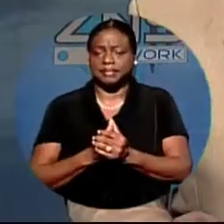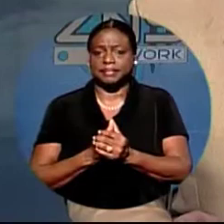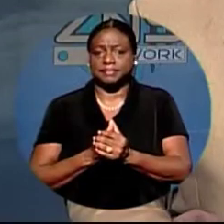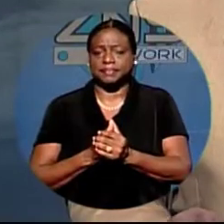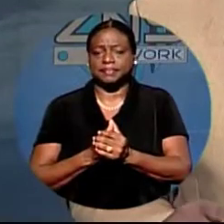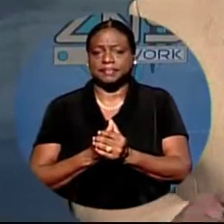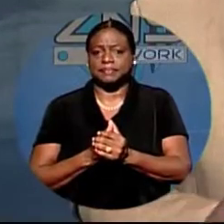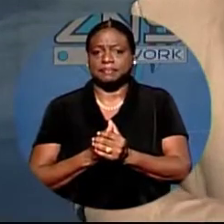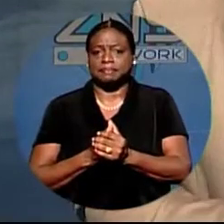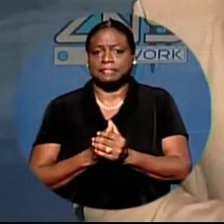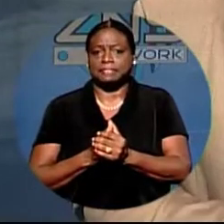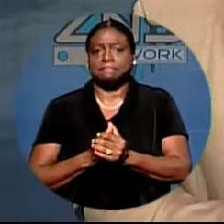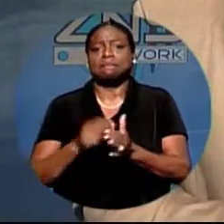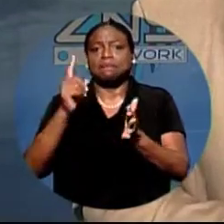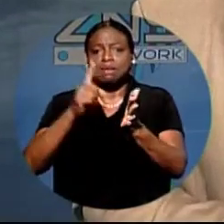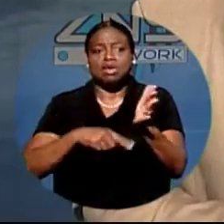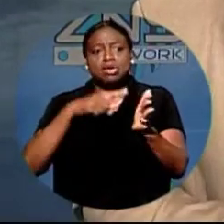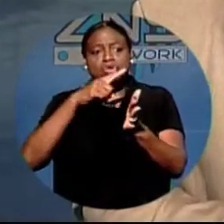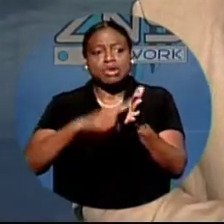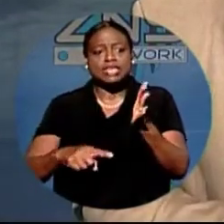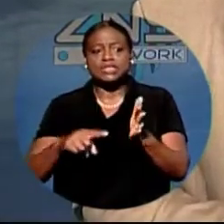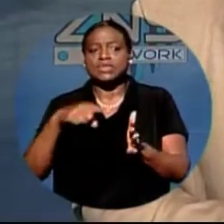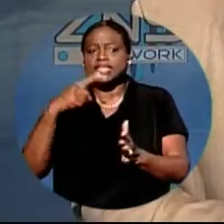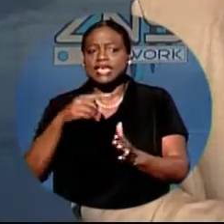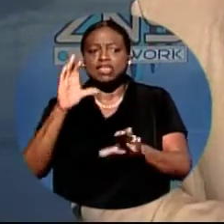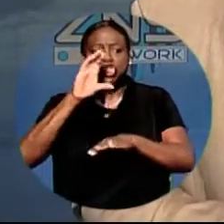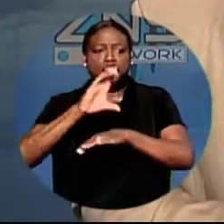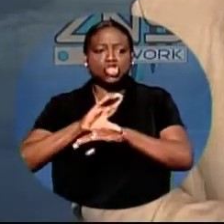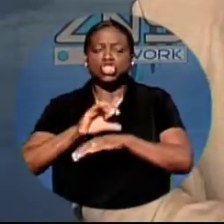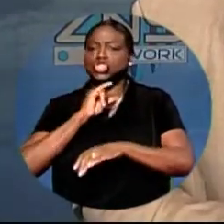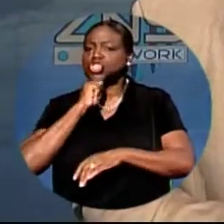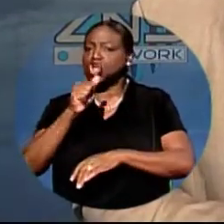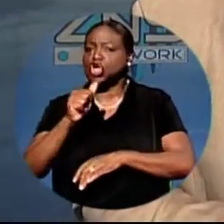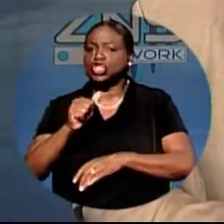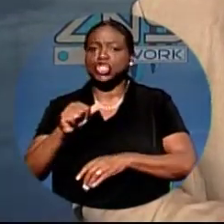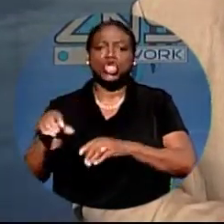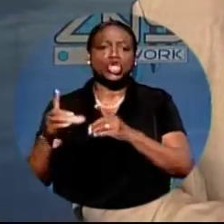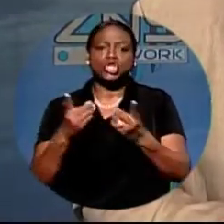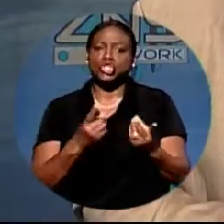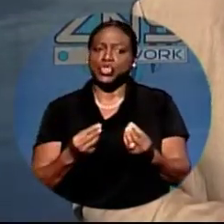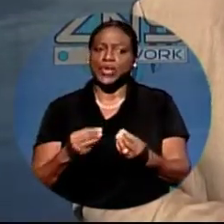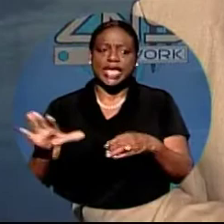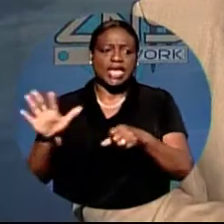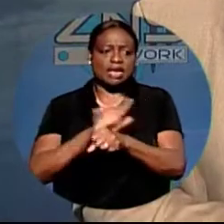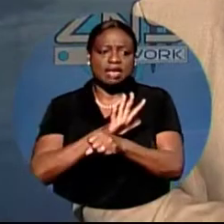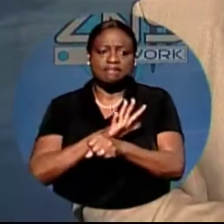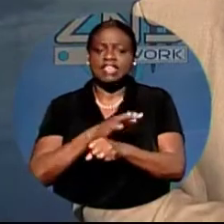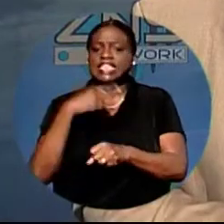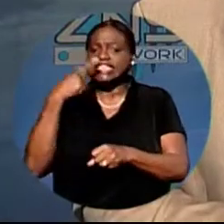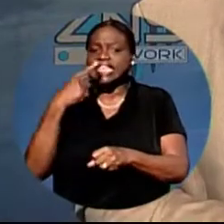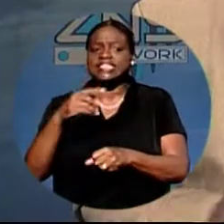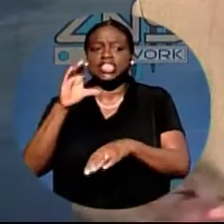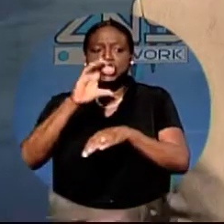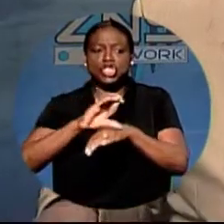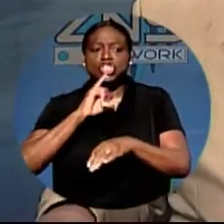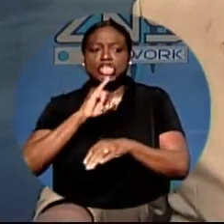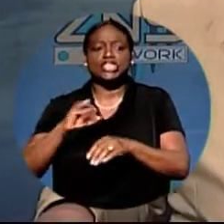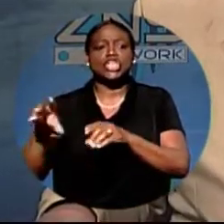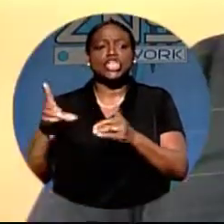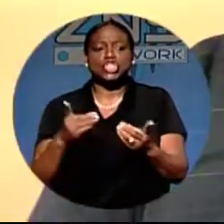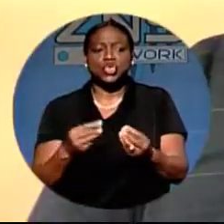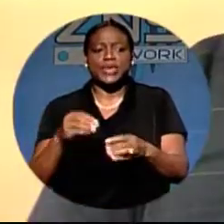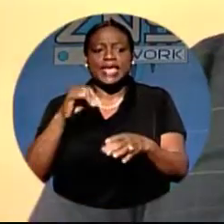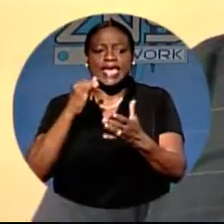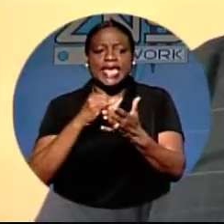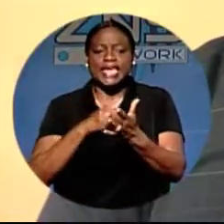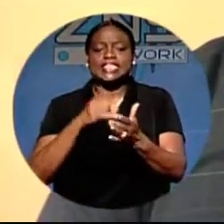Well, despite critics who may think that the church is not doing enough, the Council President says the church is doing its part. Our job is